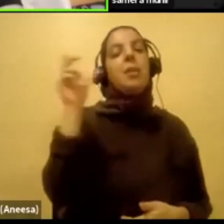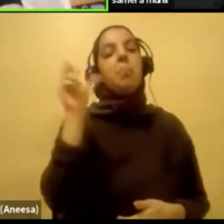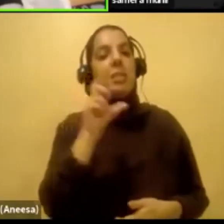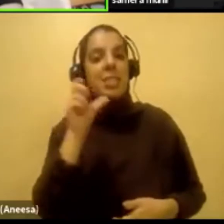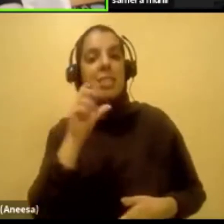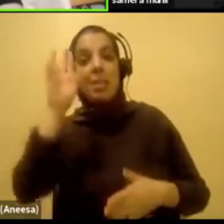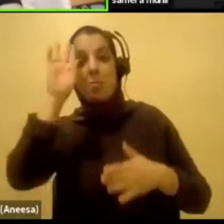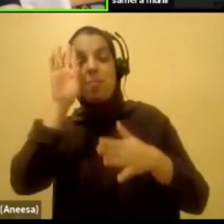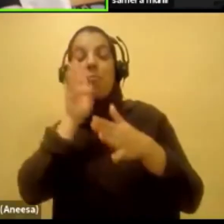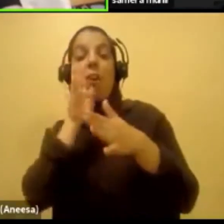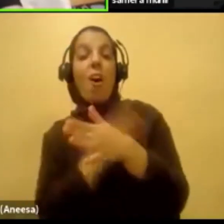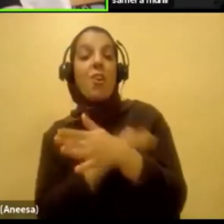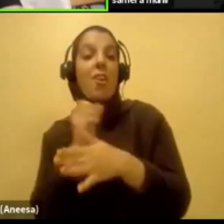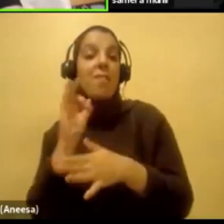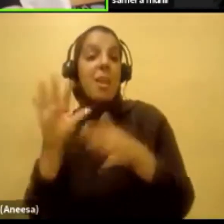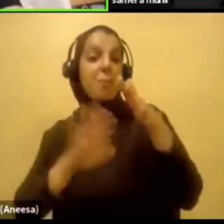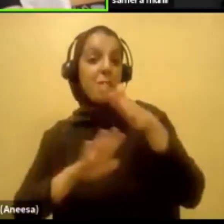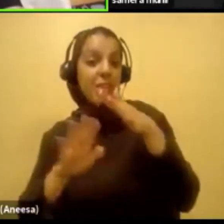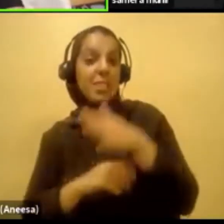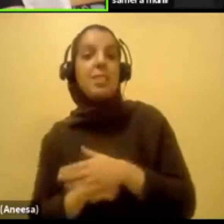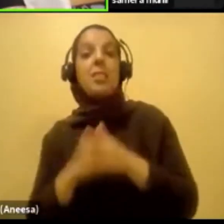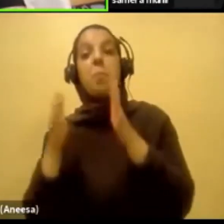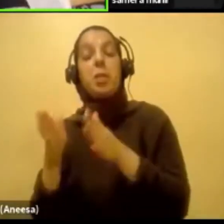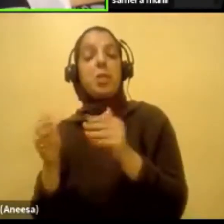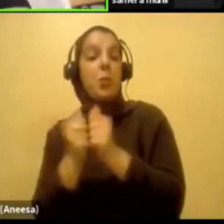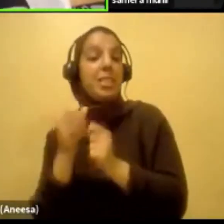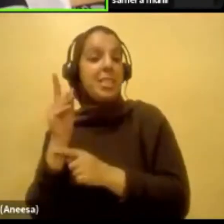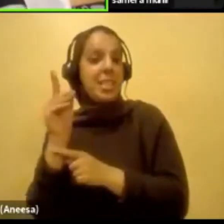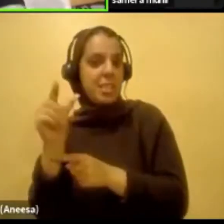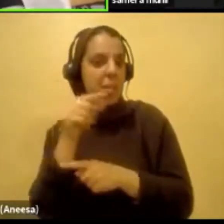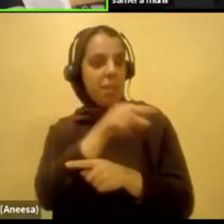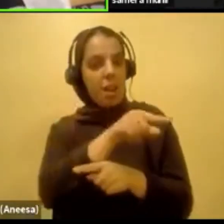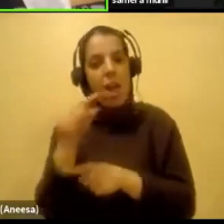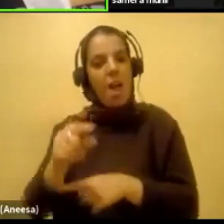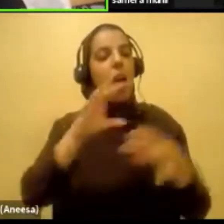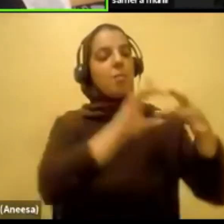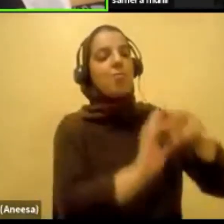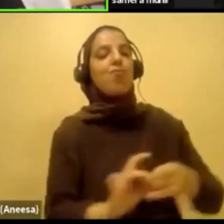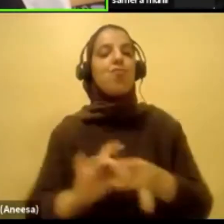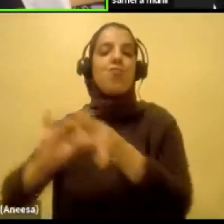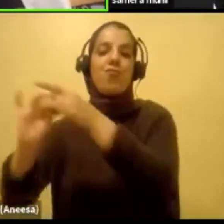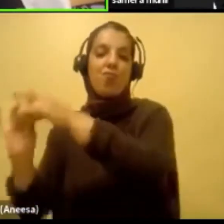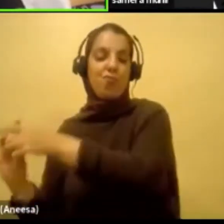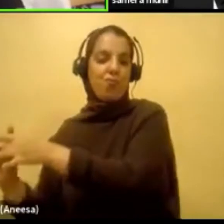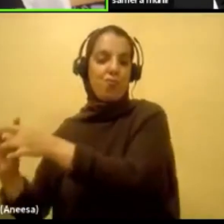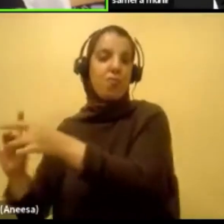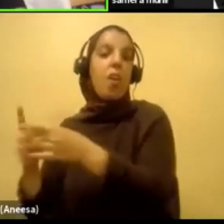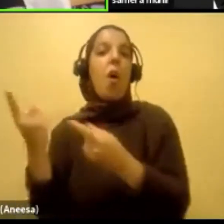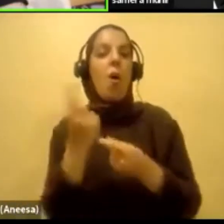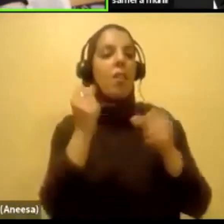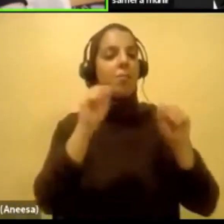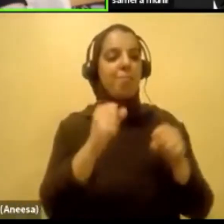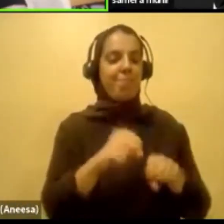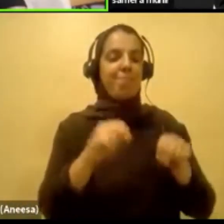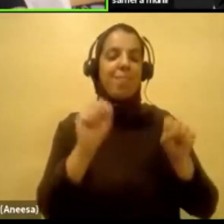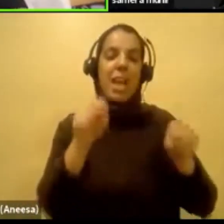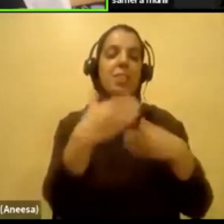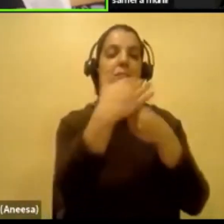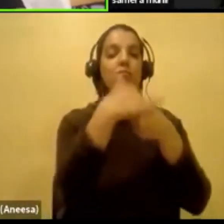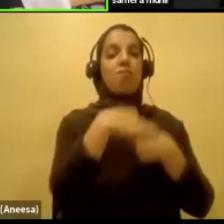person with a disability, each identity and aspect connects to one another, and they all equally can oppress me in very different ways.